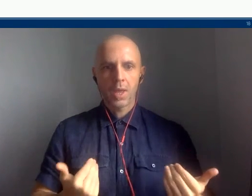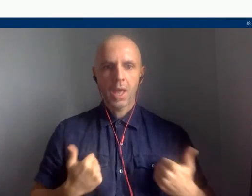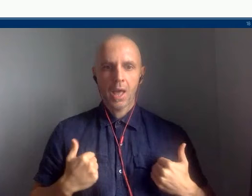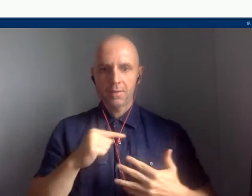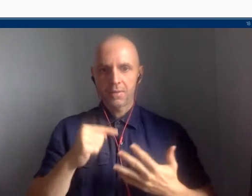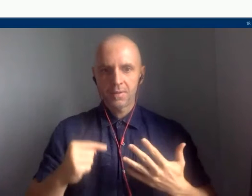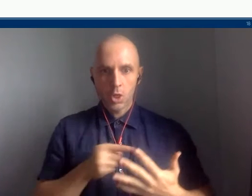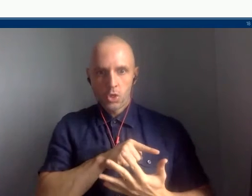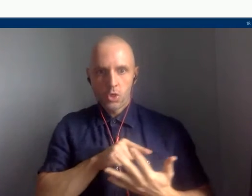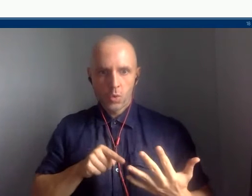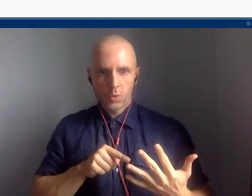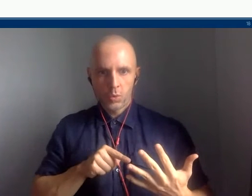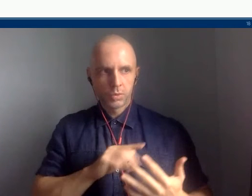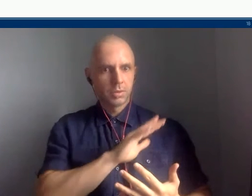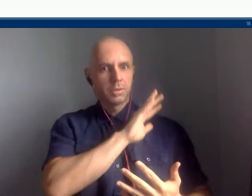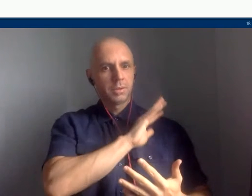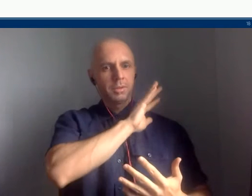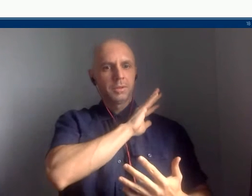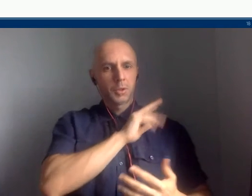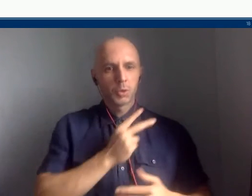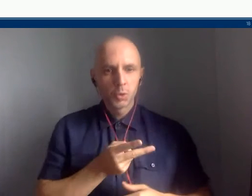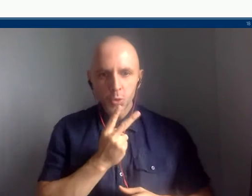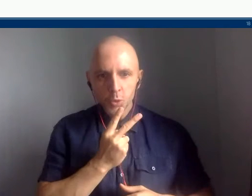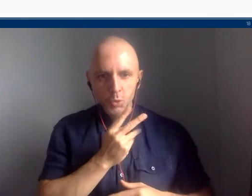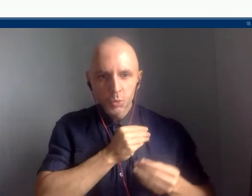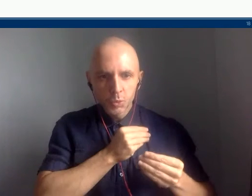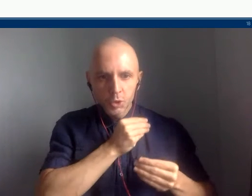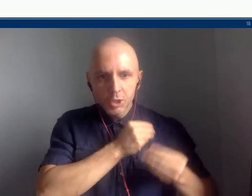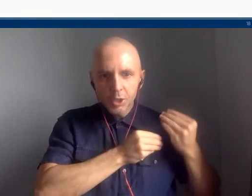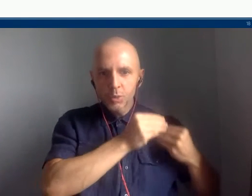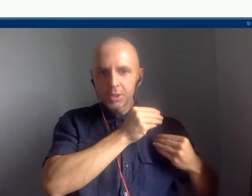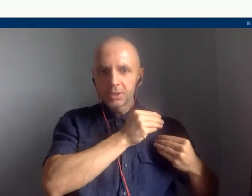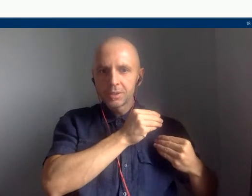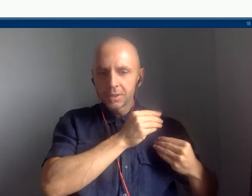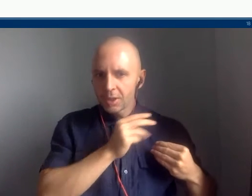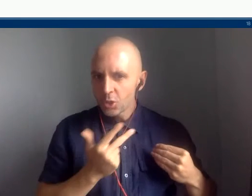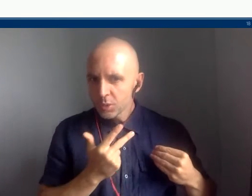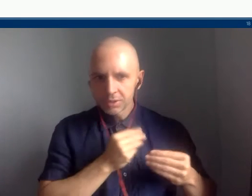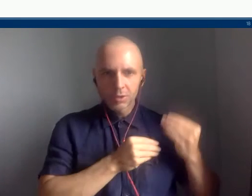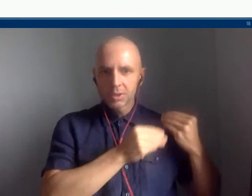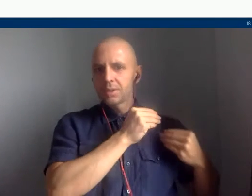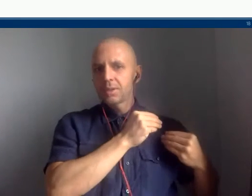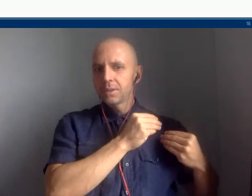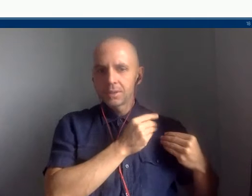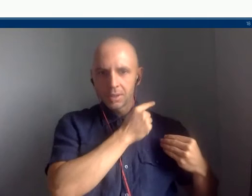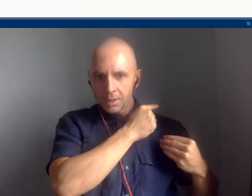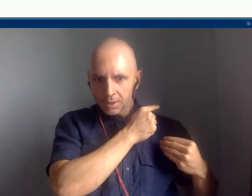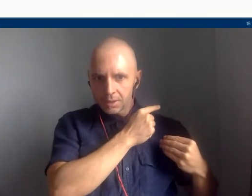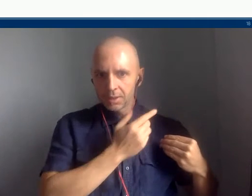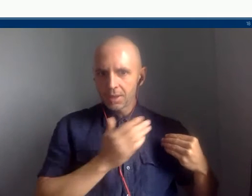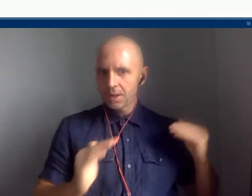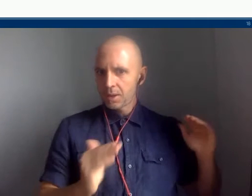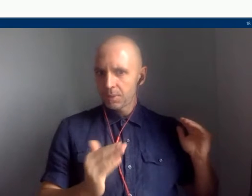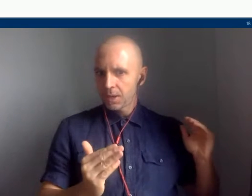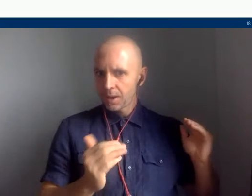Do we still have pianos in our houses or are those an object of the past where music making is created